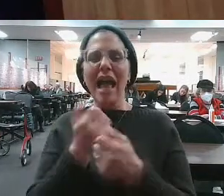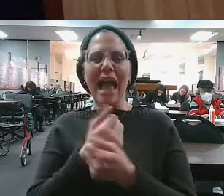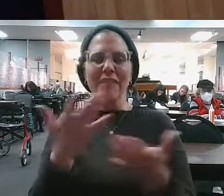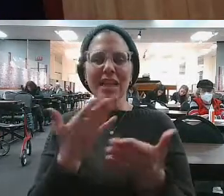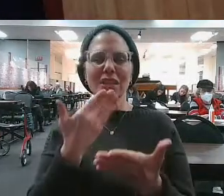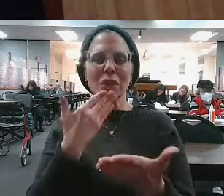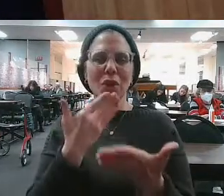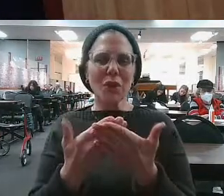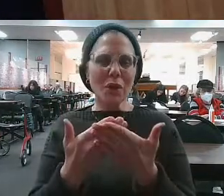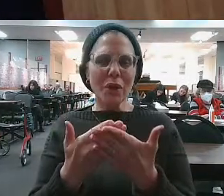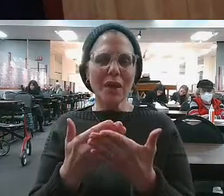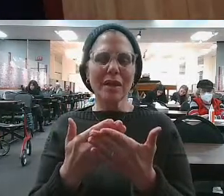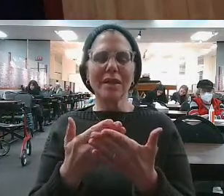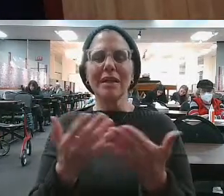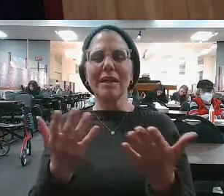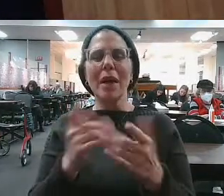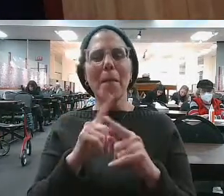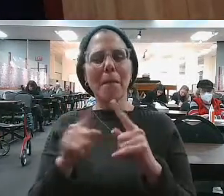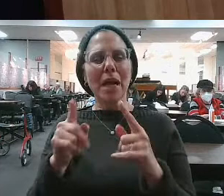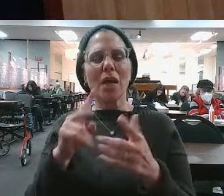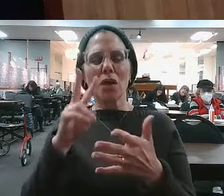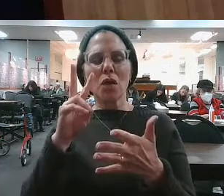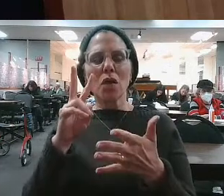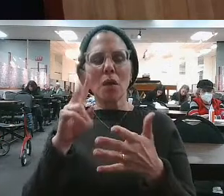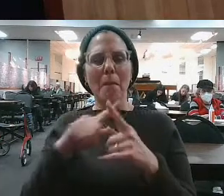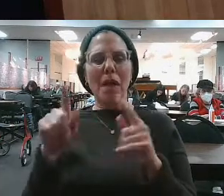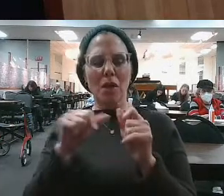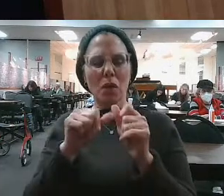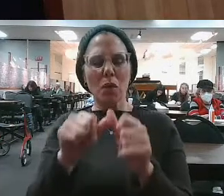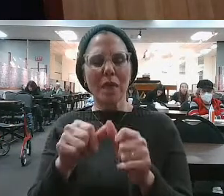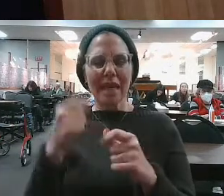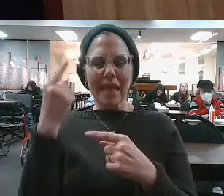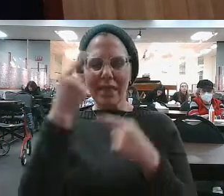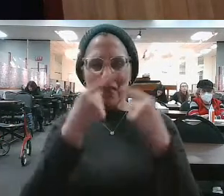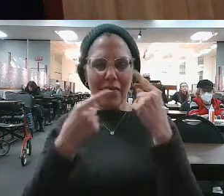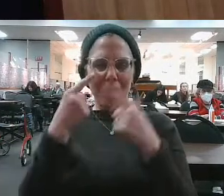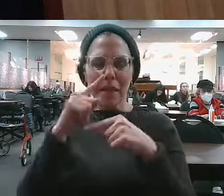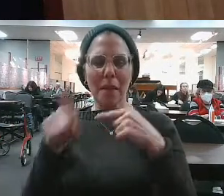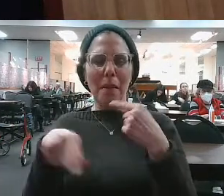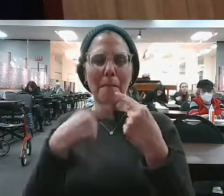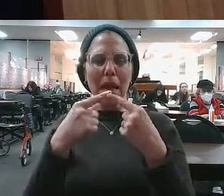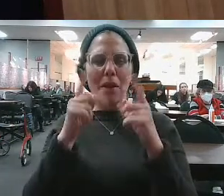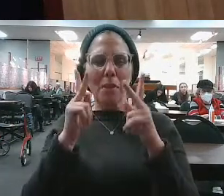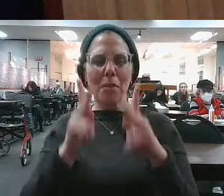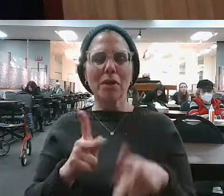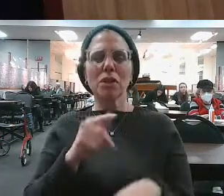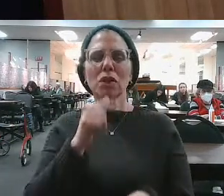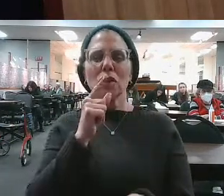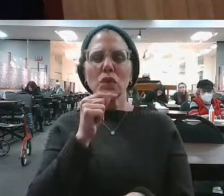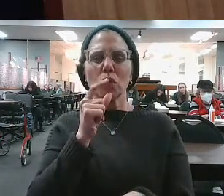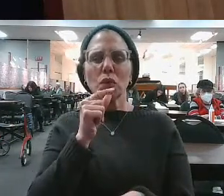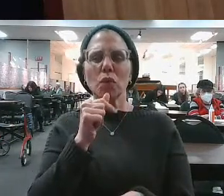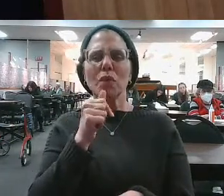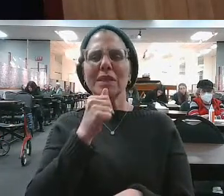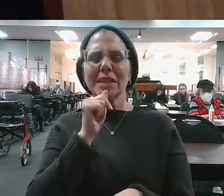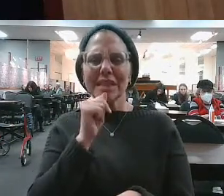You know, but so look, what the Hassan Sofer says. He says, if you think about, think about a person who suffered immensely in